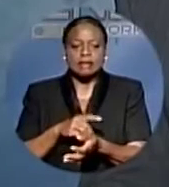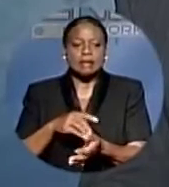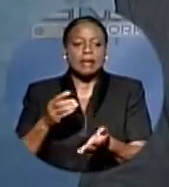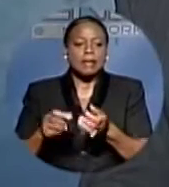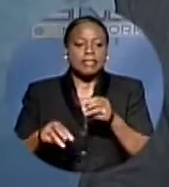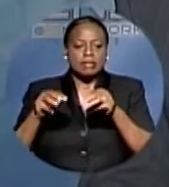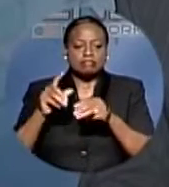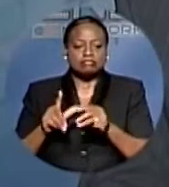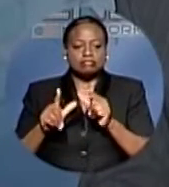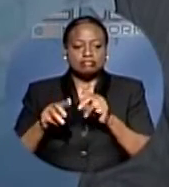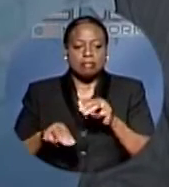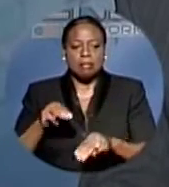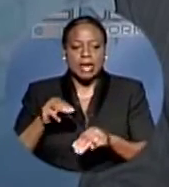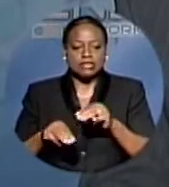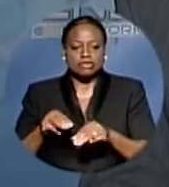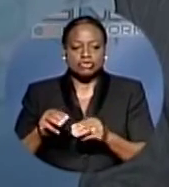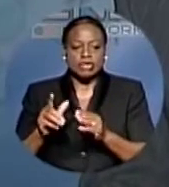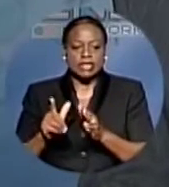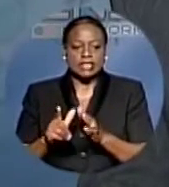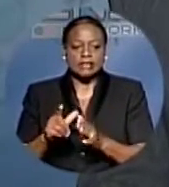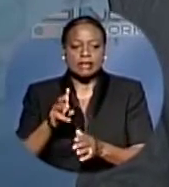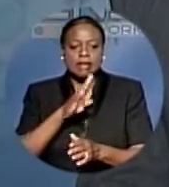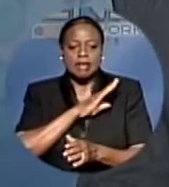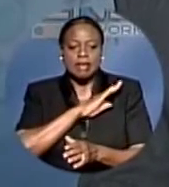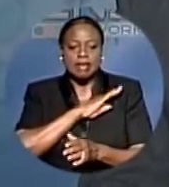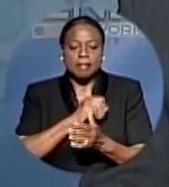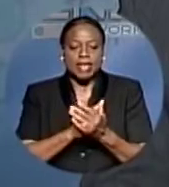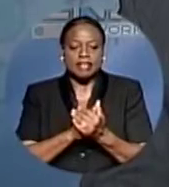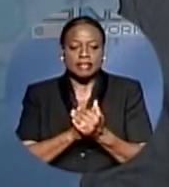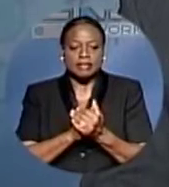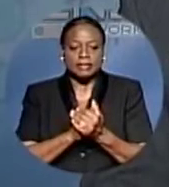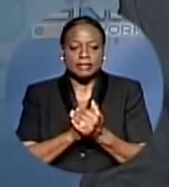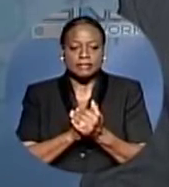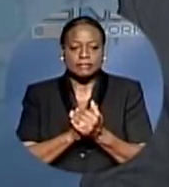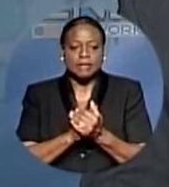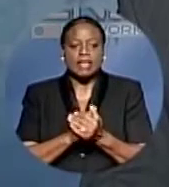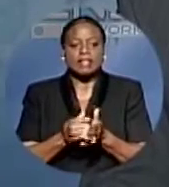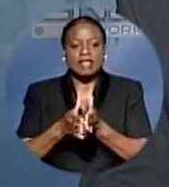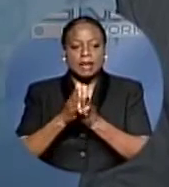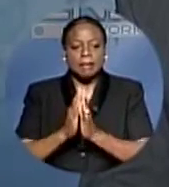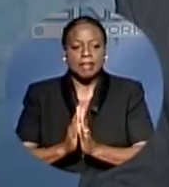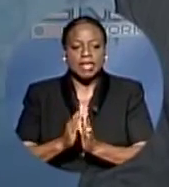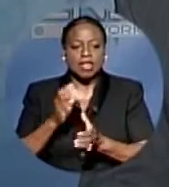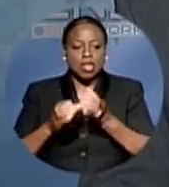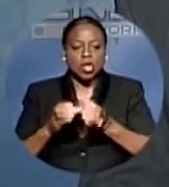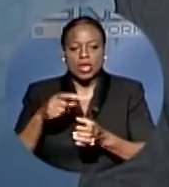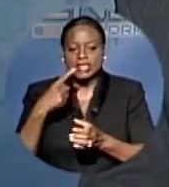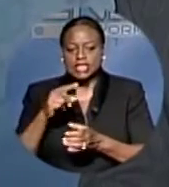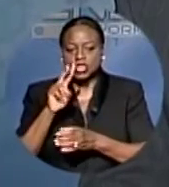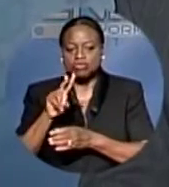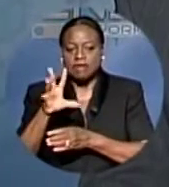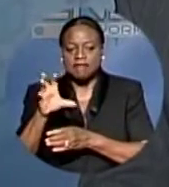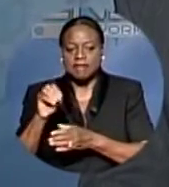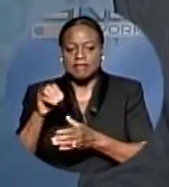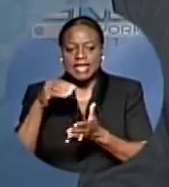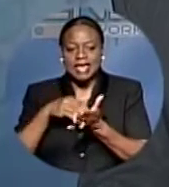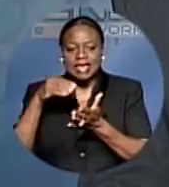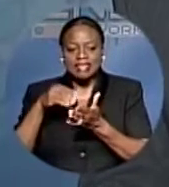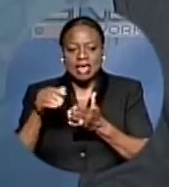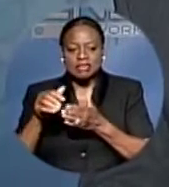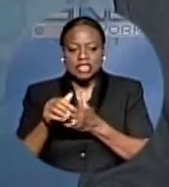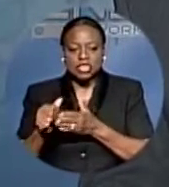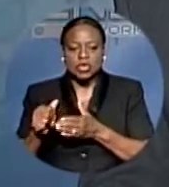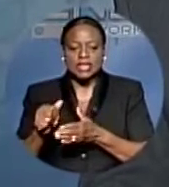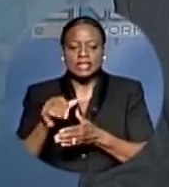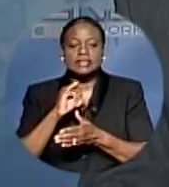far below the sentence range imposed in similar cases. The Appeal Court stated that the fine of $250,000 is appropriate. Now if